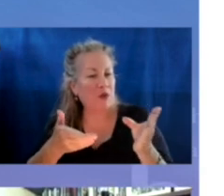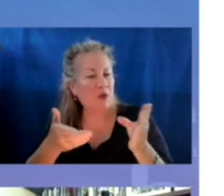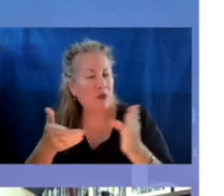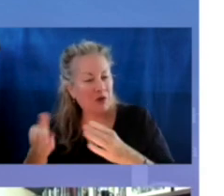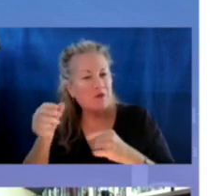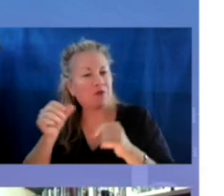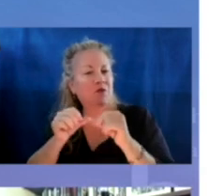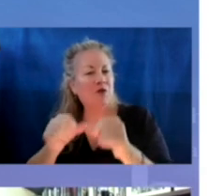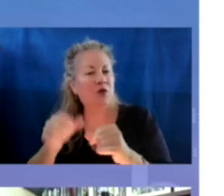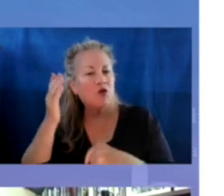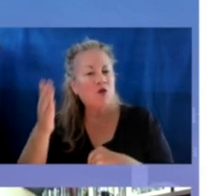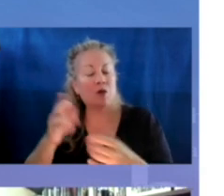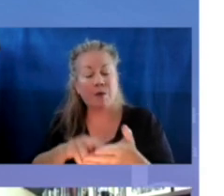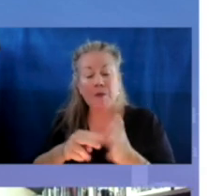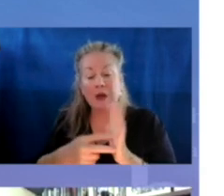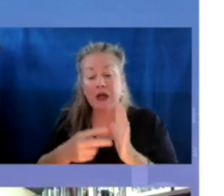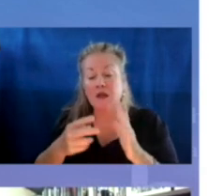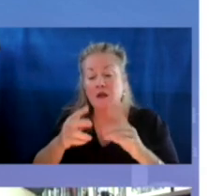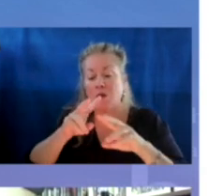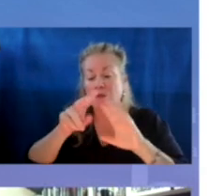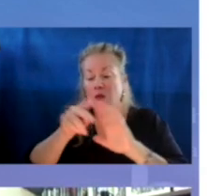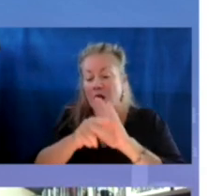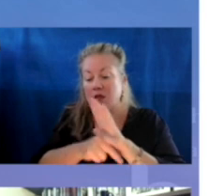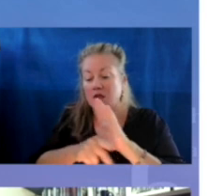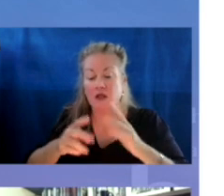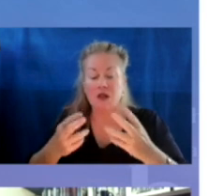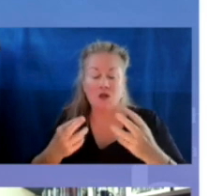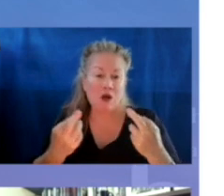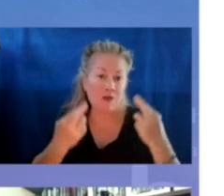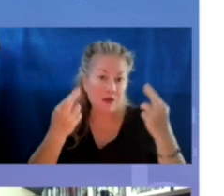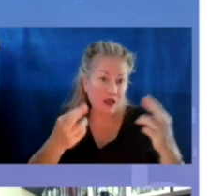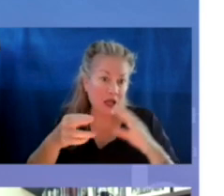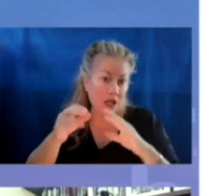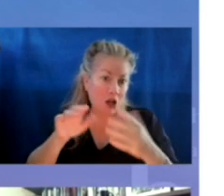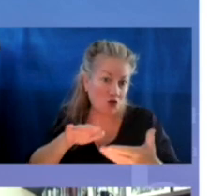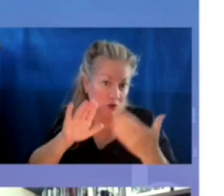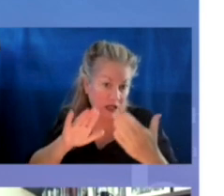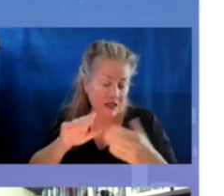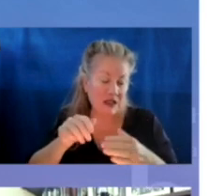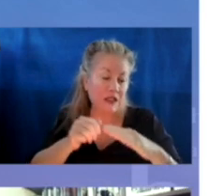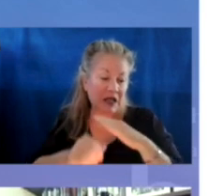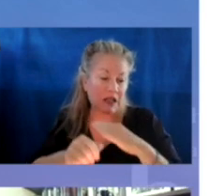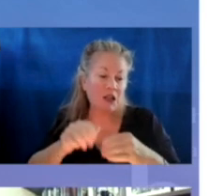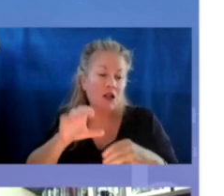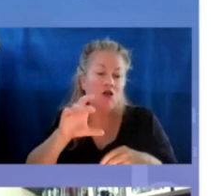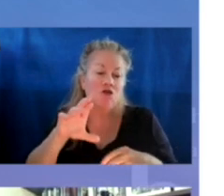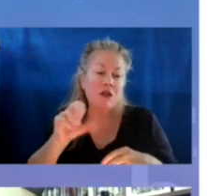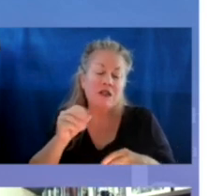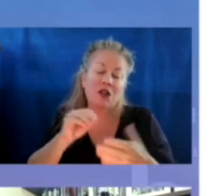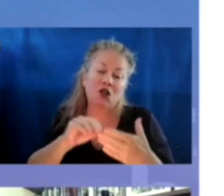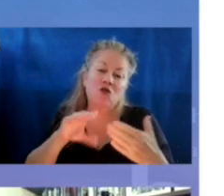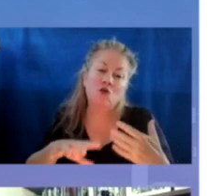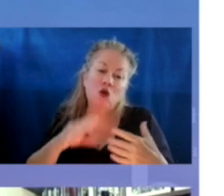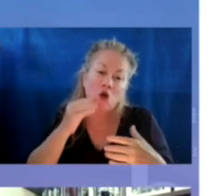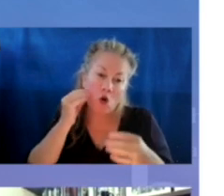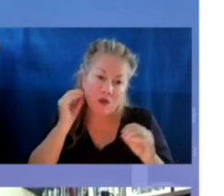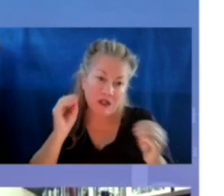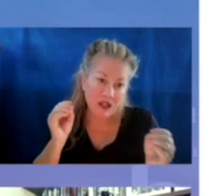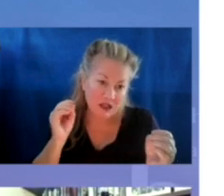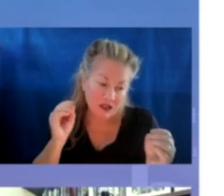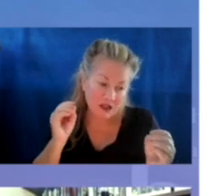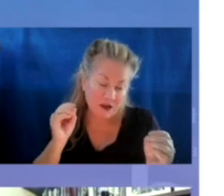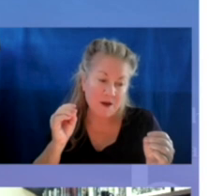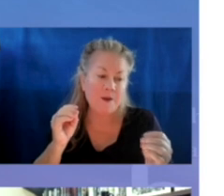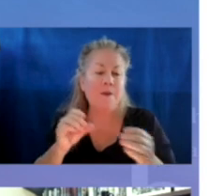And for us, that means looking at the policy recommendations that will address the hidden crisis of student homelessness that's